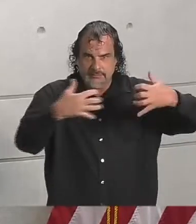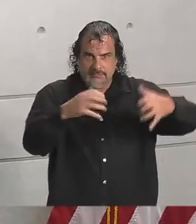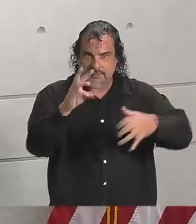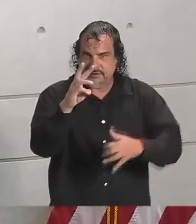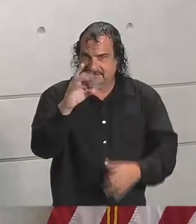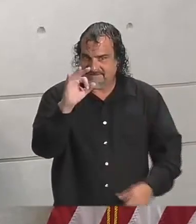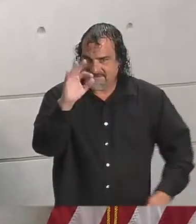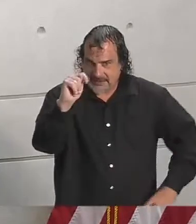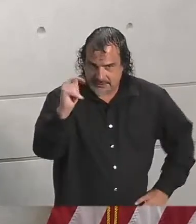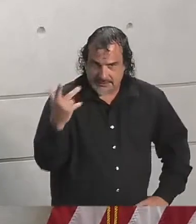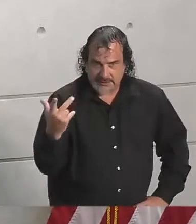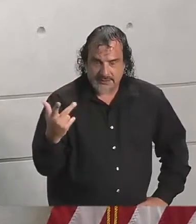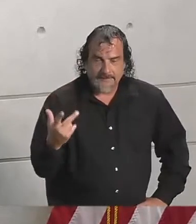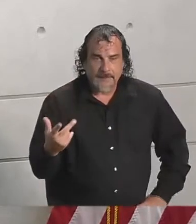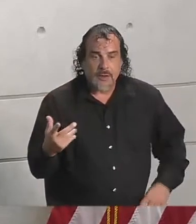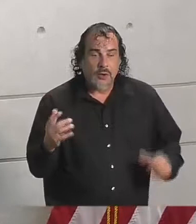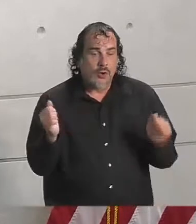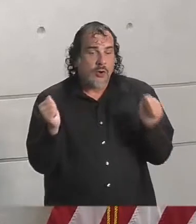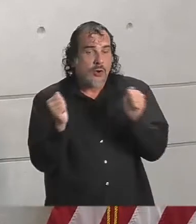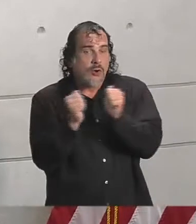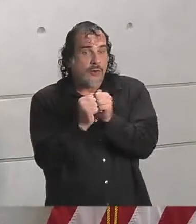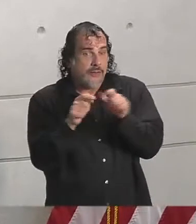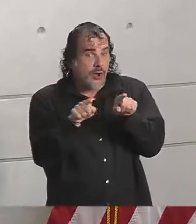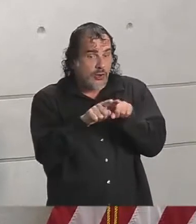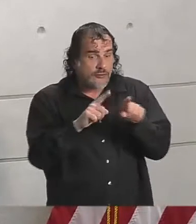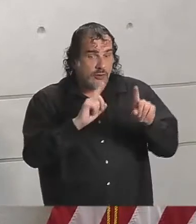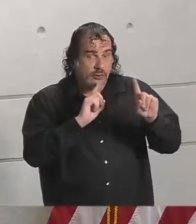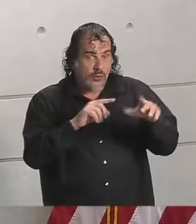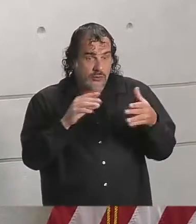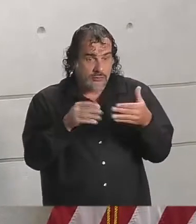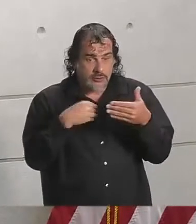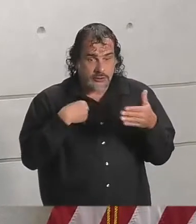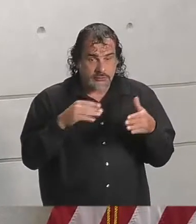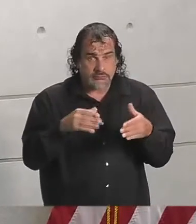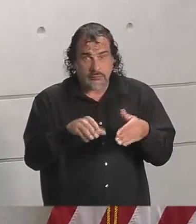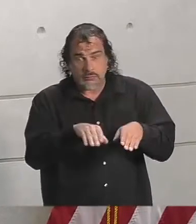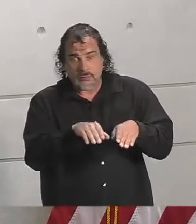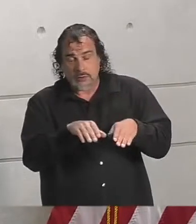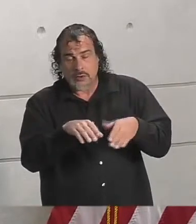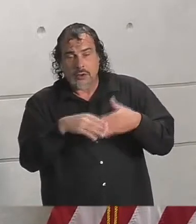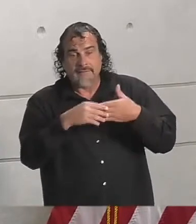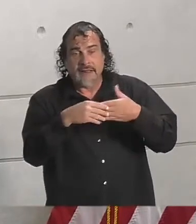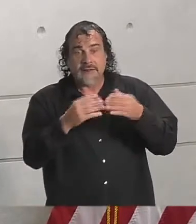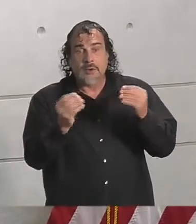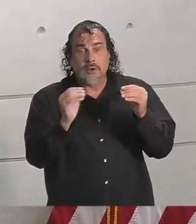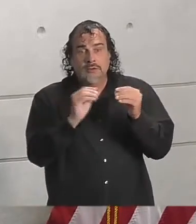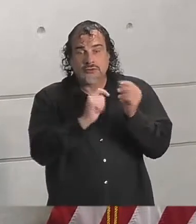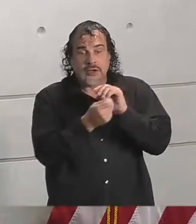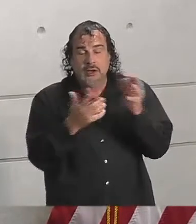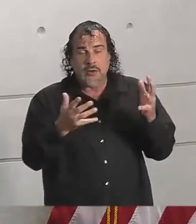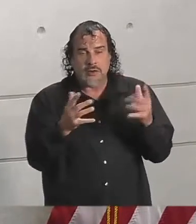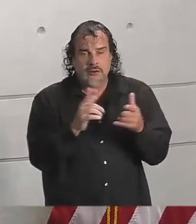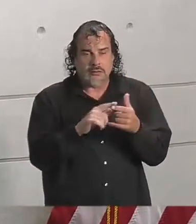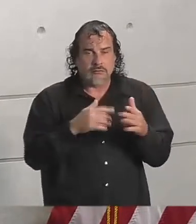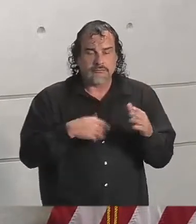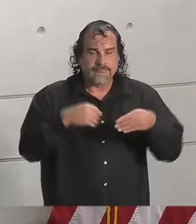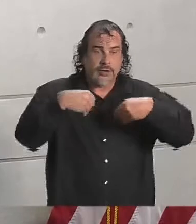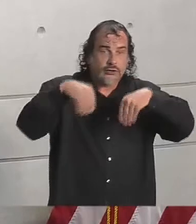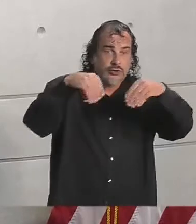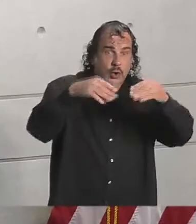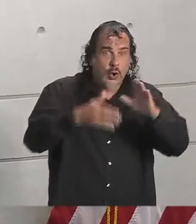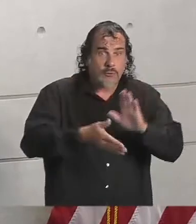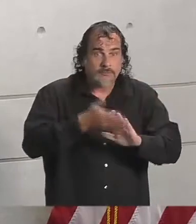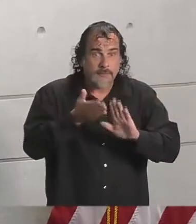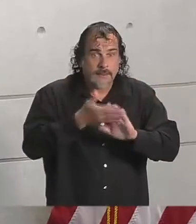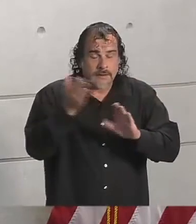feet. In addition to that, we also allowed other private sector entities, like retail operations, as